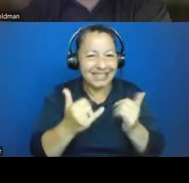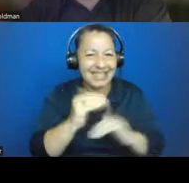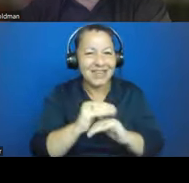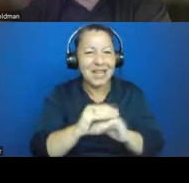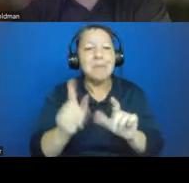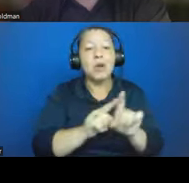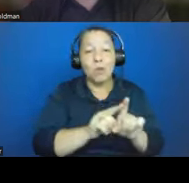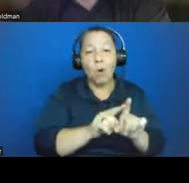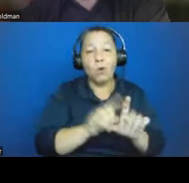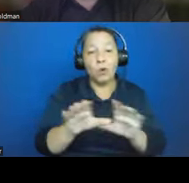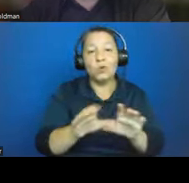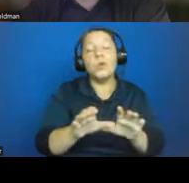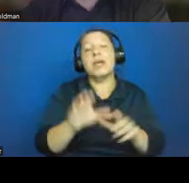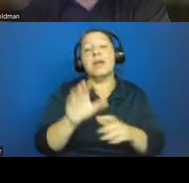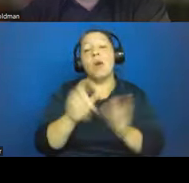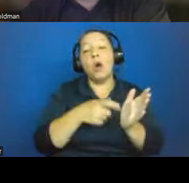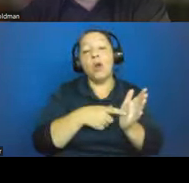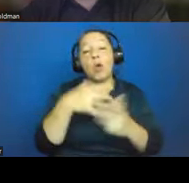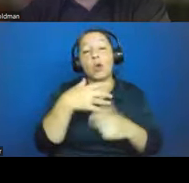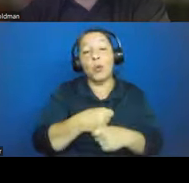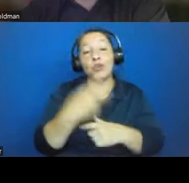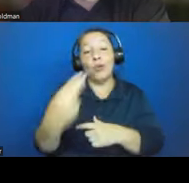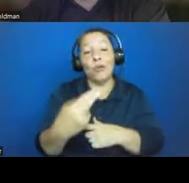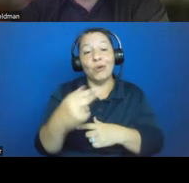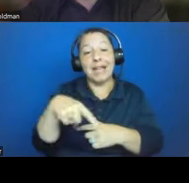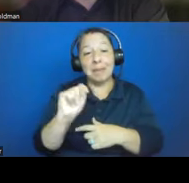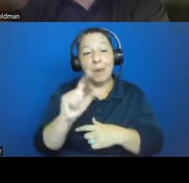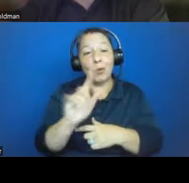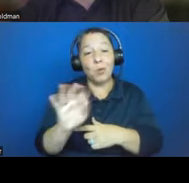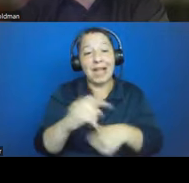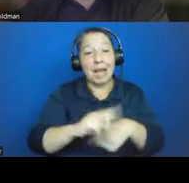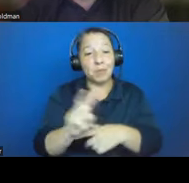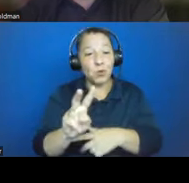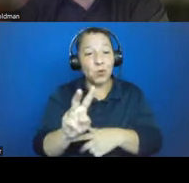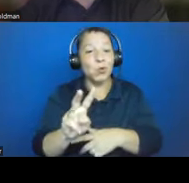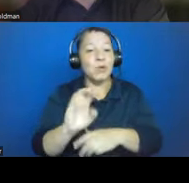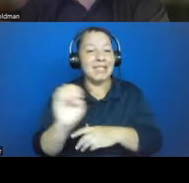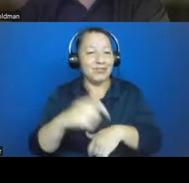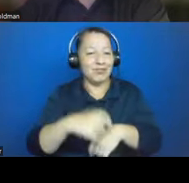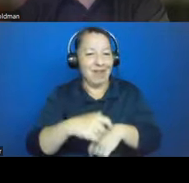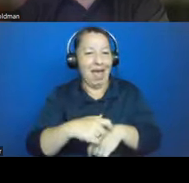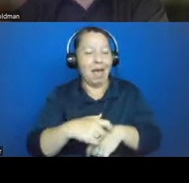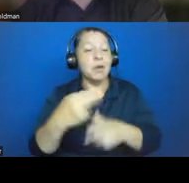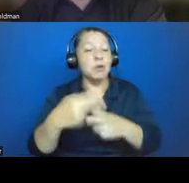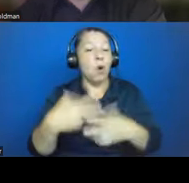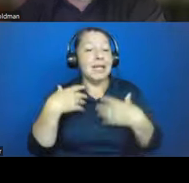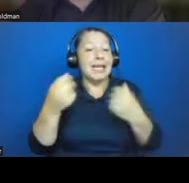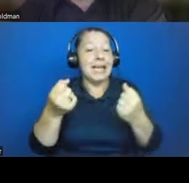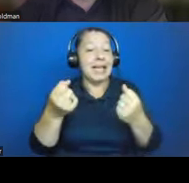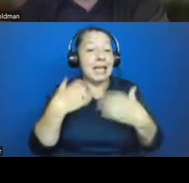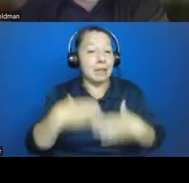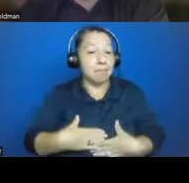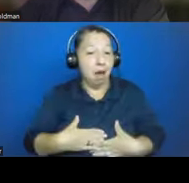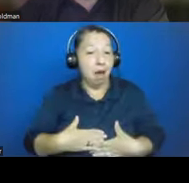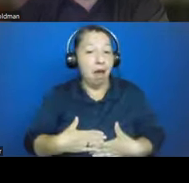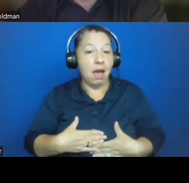Bridged on Thursday, September 29th at 2 p.m. Eastern time. Healing the Body, colon, How Scientific Archaeology